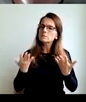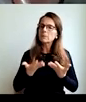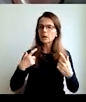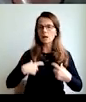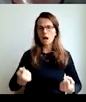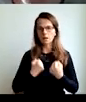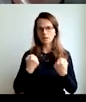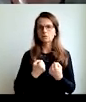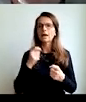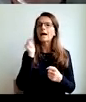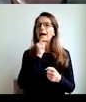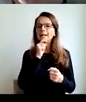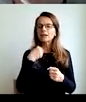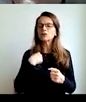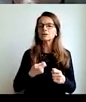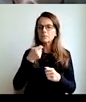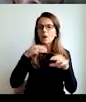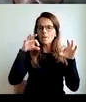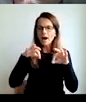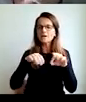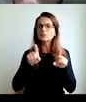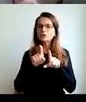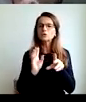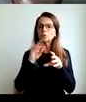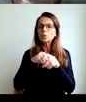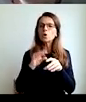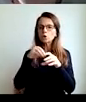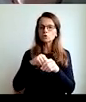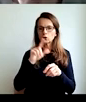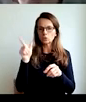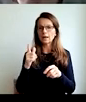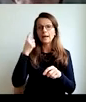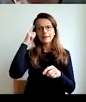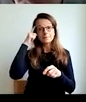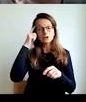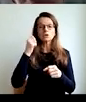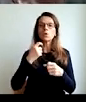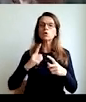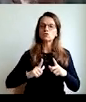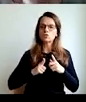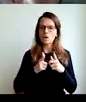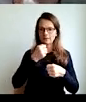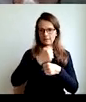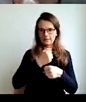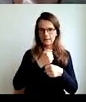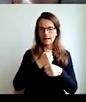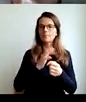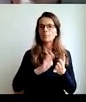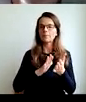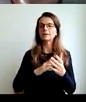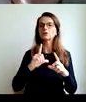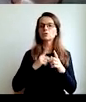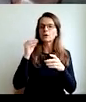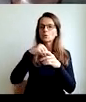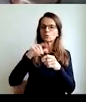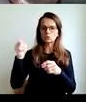modern physical activity, red are those that include community sense of life and works,